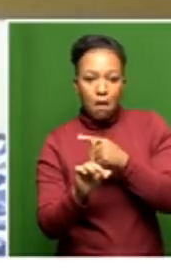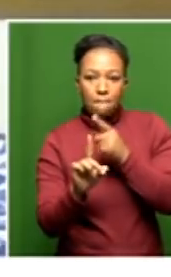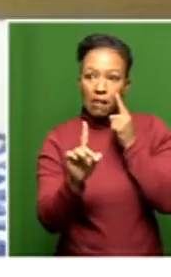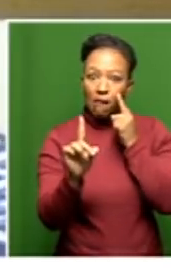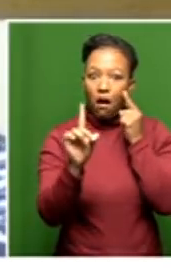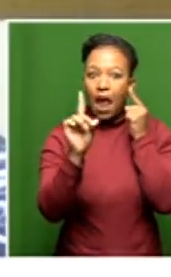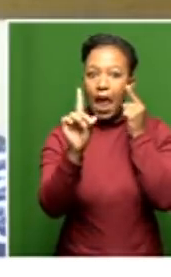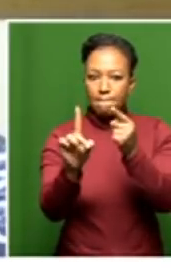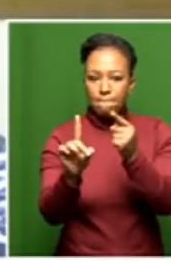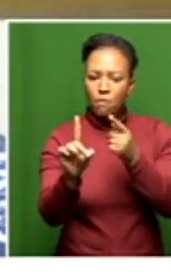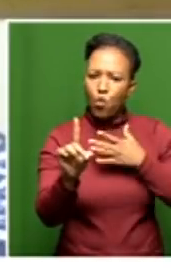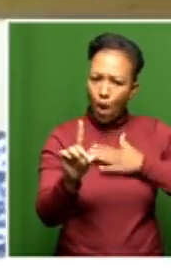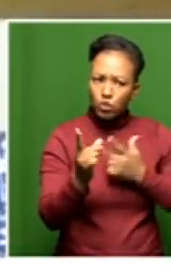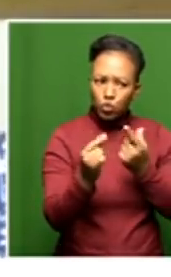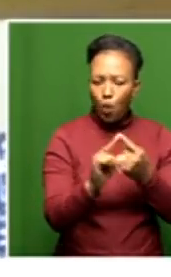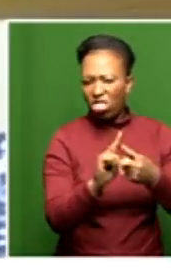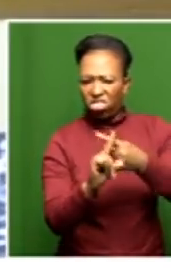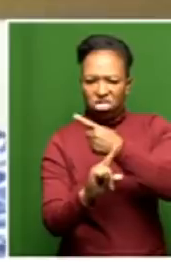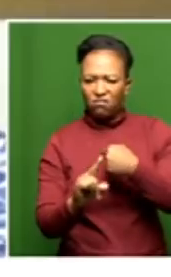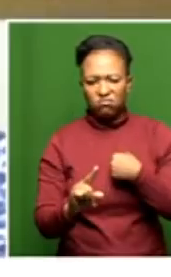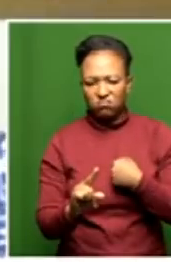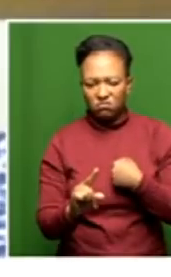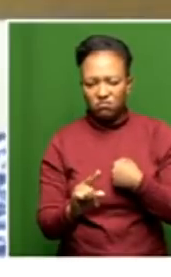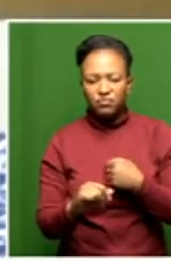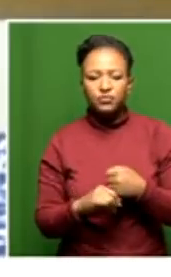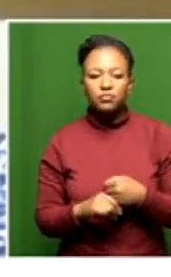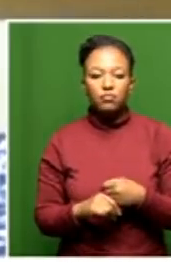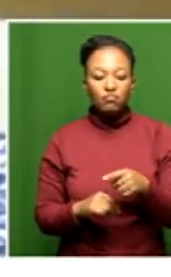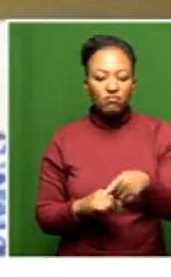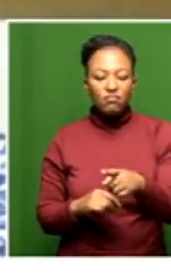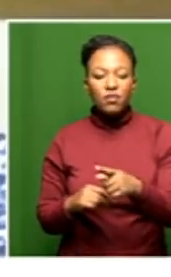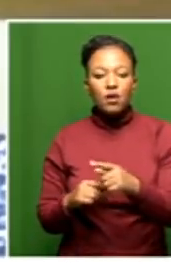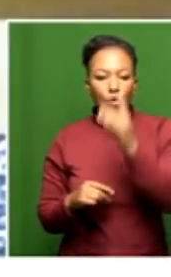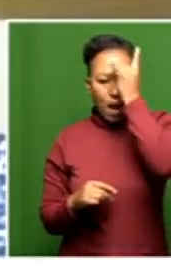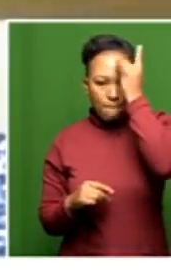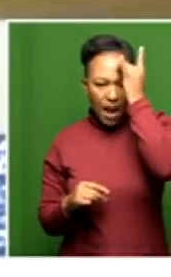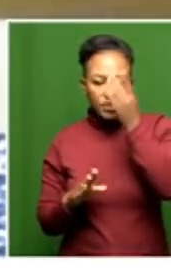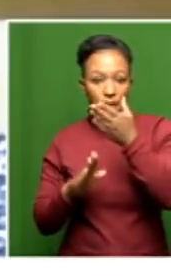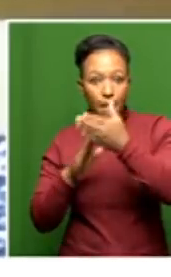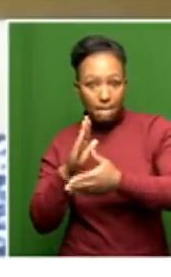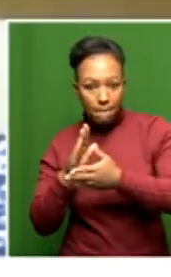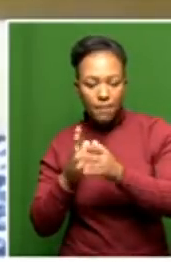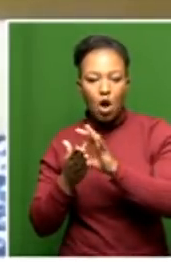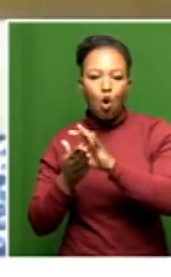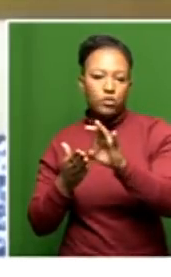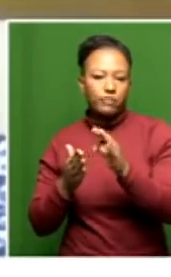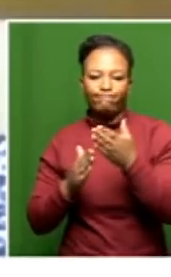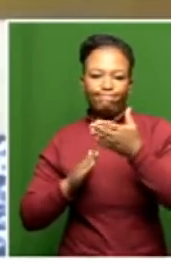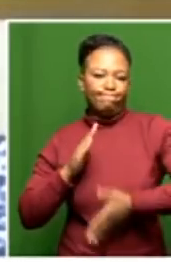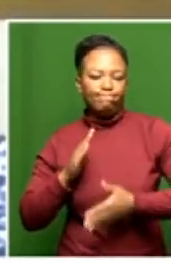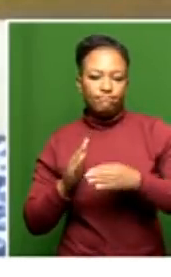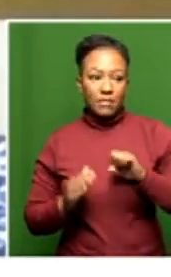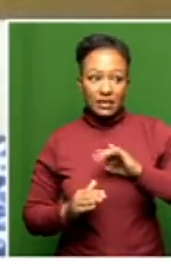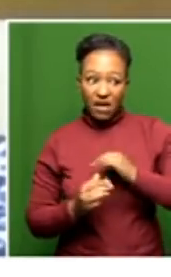premises from our side. So as I said, end of March, the contract ends. I don't know what the staff is going to do.